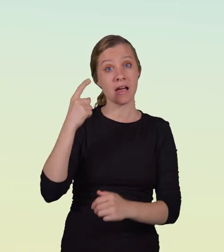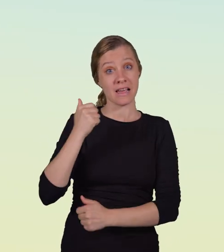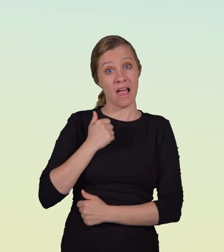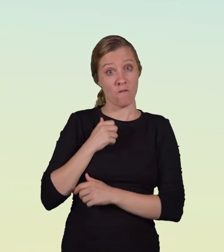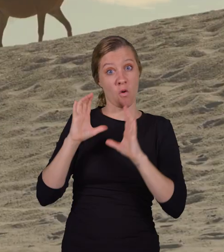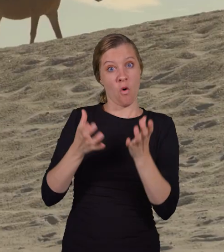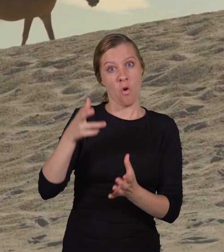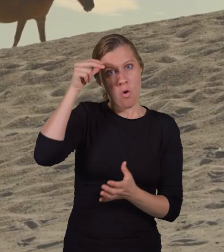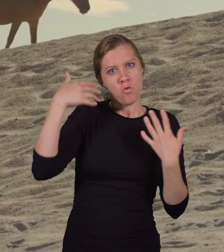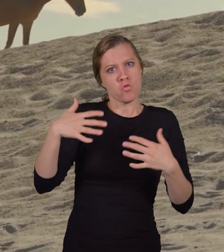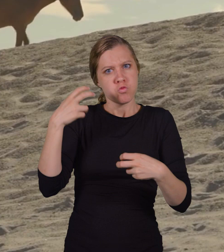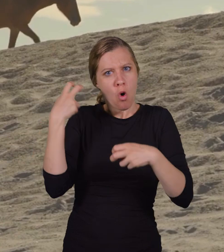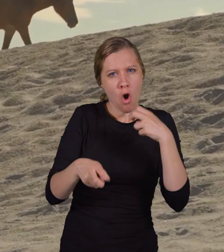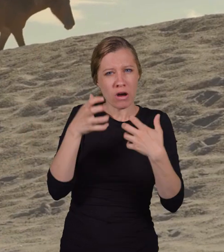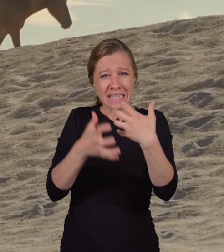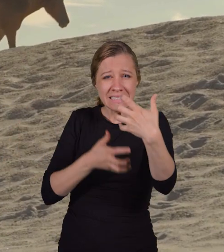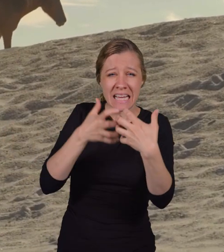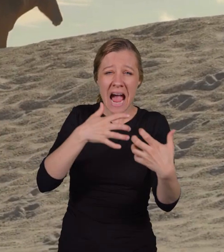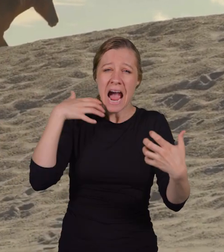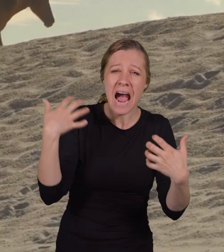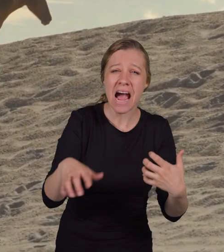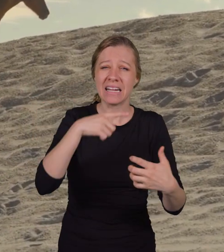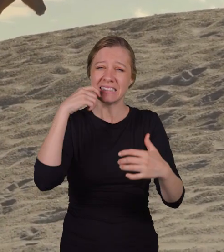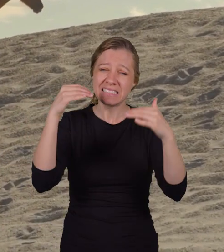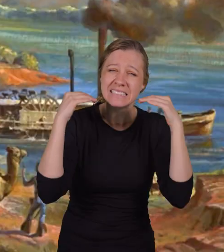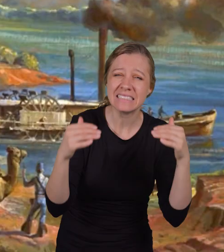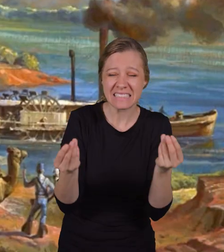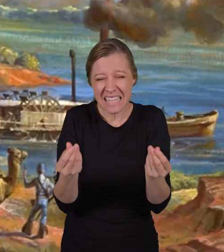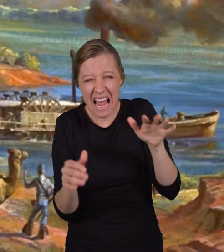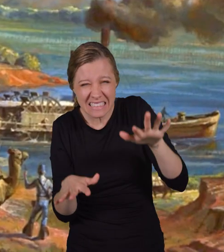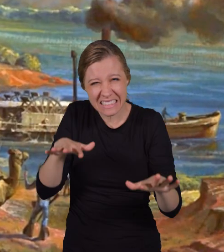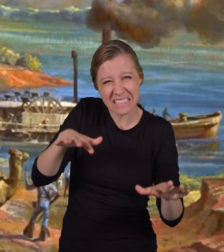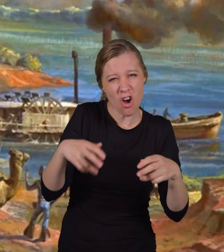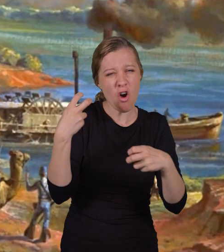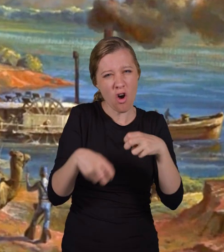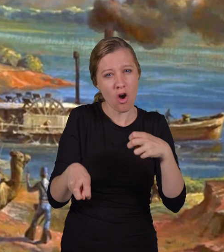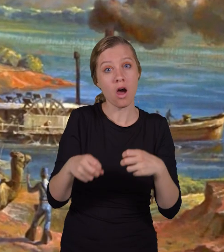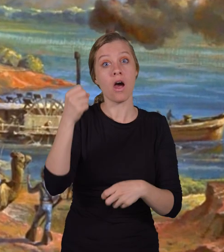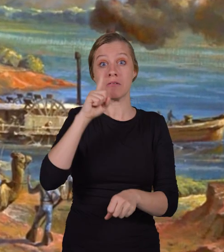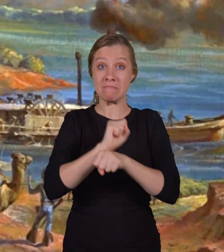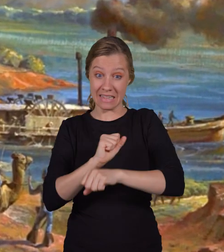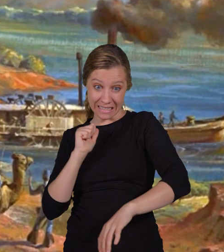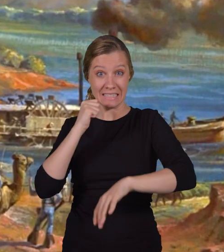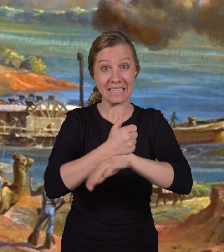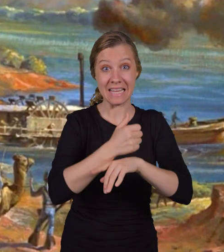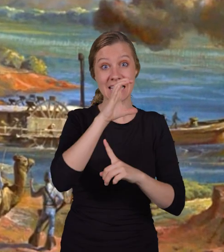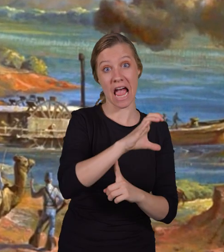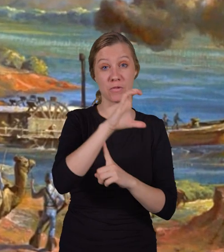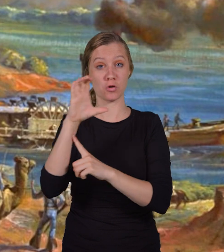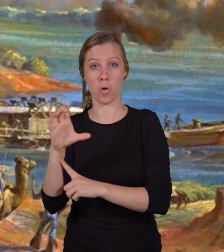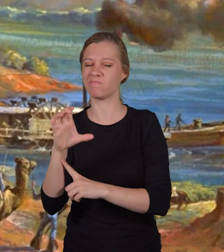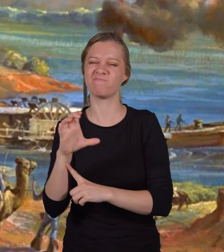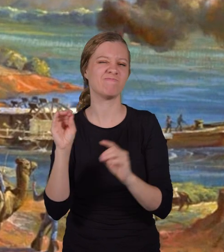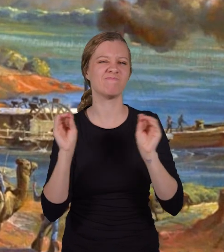had a difficult time adapting to the hot, arid climate and sandy soil. Although the Camel Corps was never officially constituted